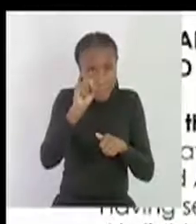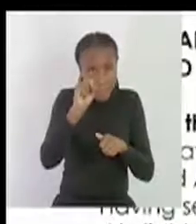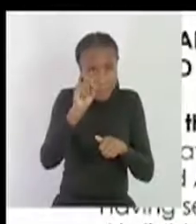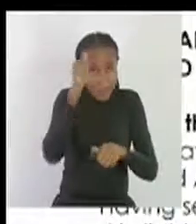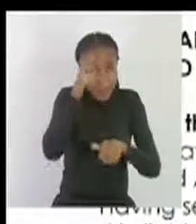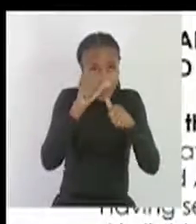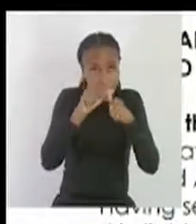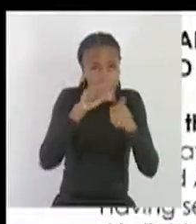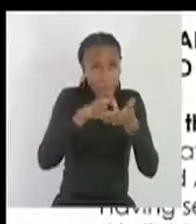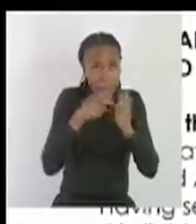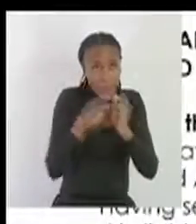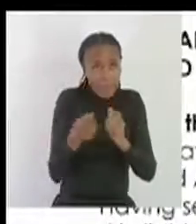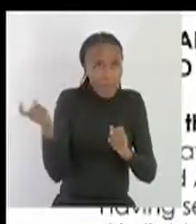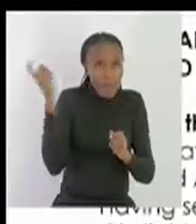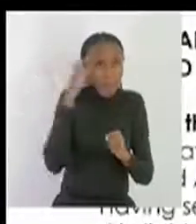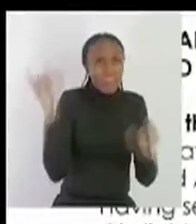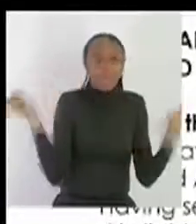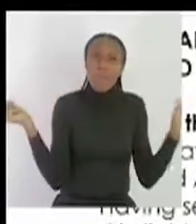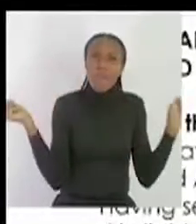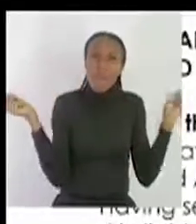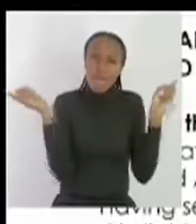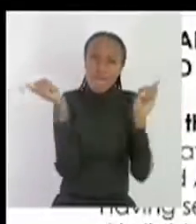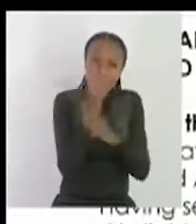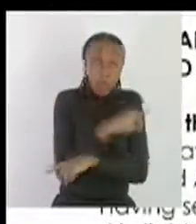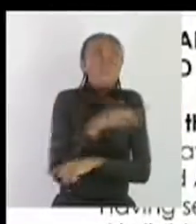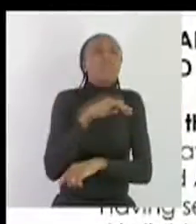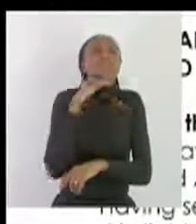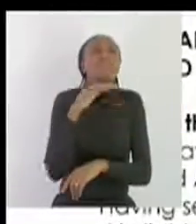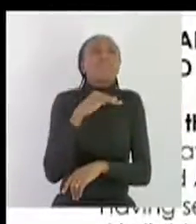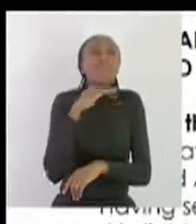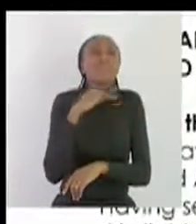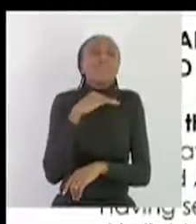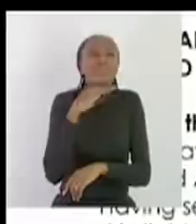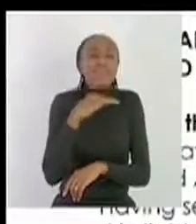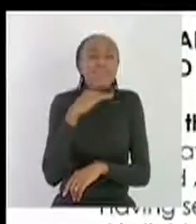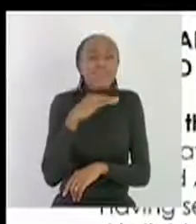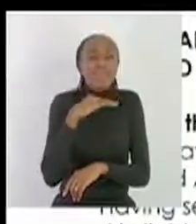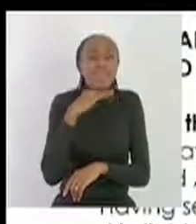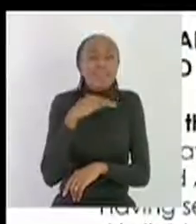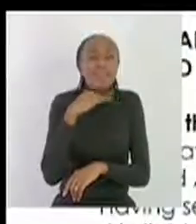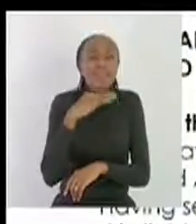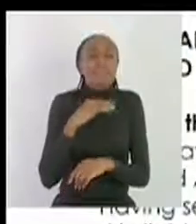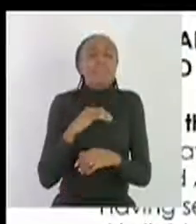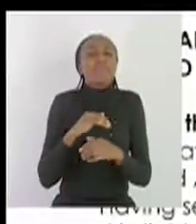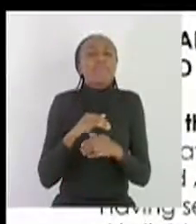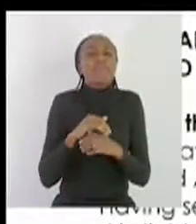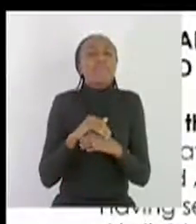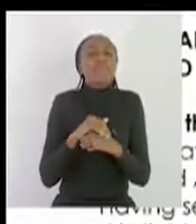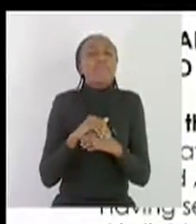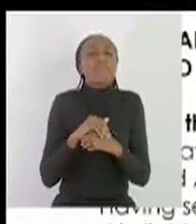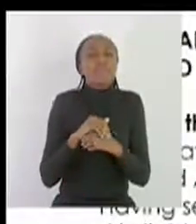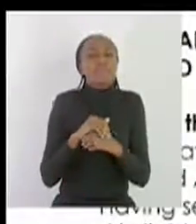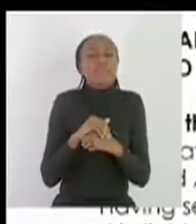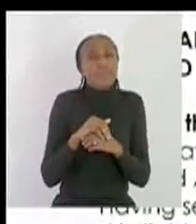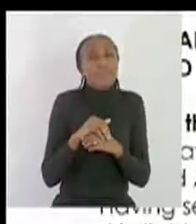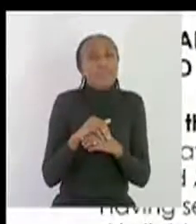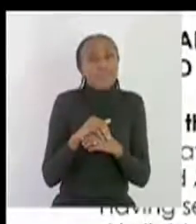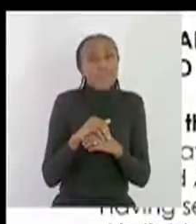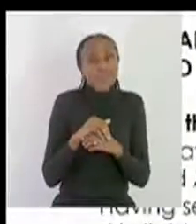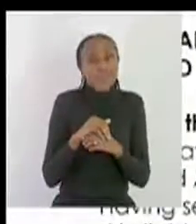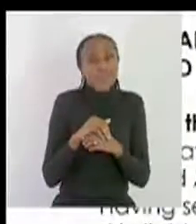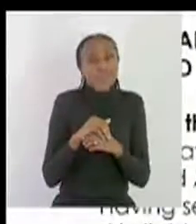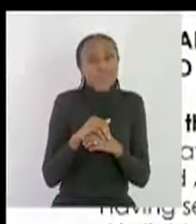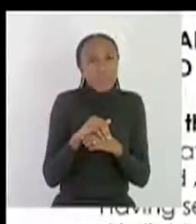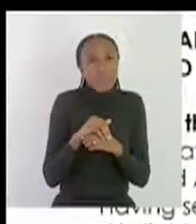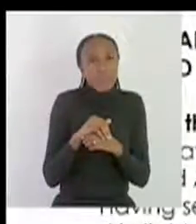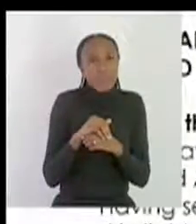said myth are untruth believe believe or to say these are just stories which